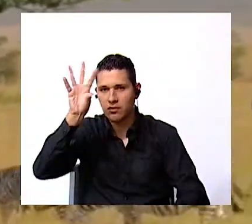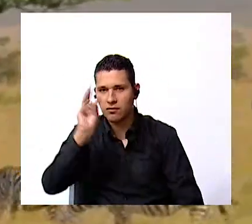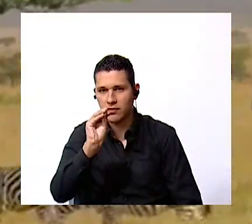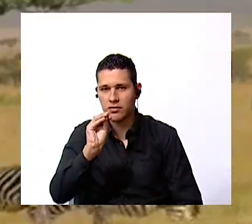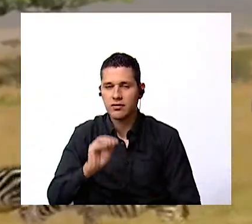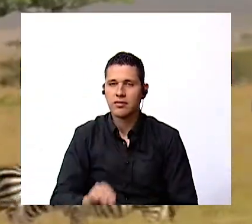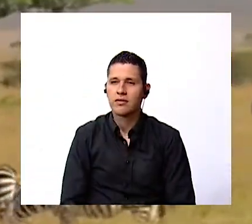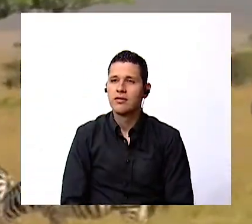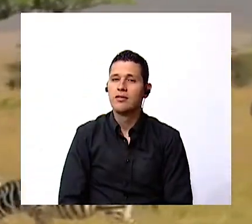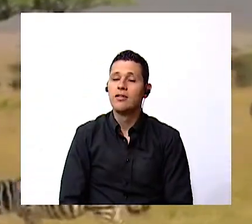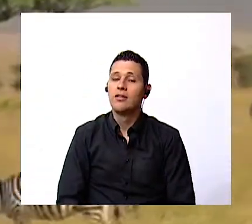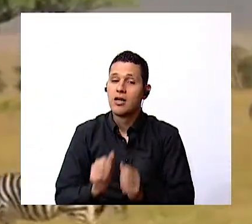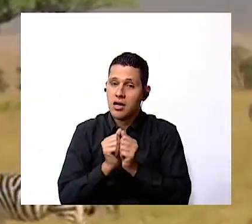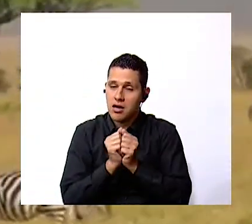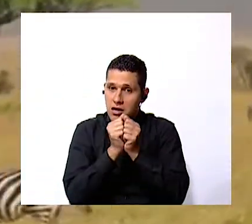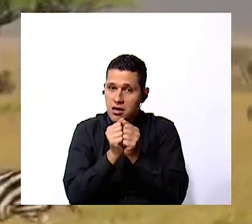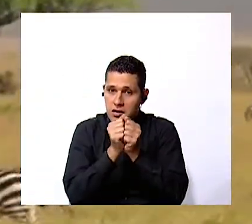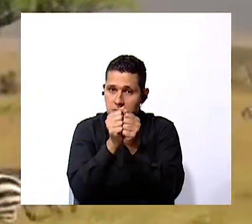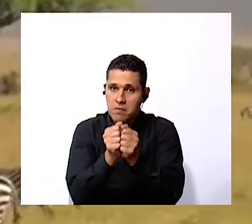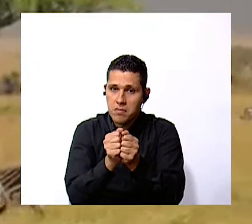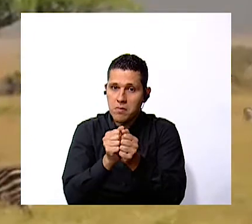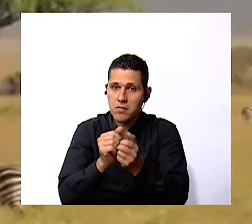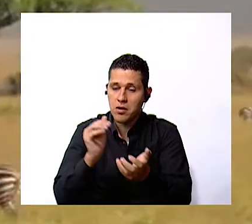zebras live in a savannah